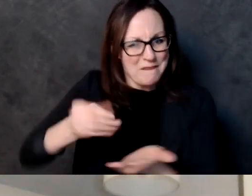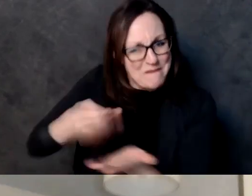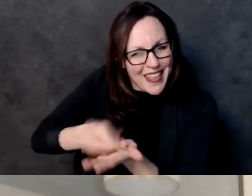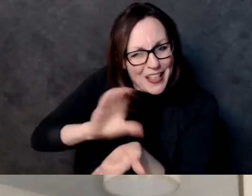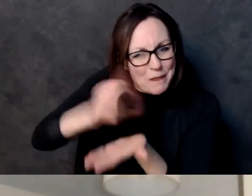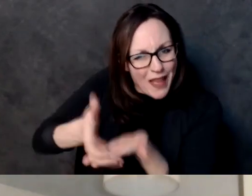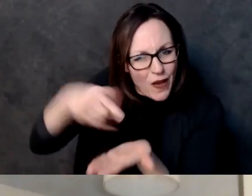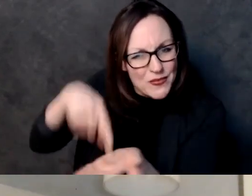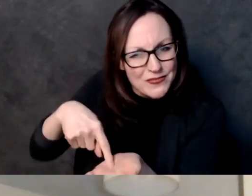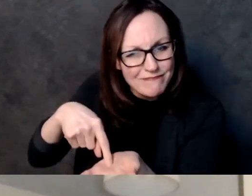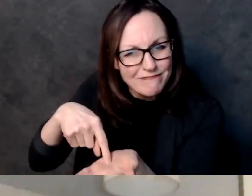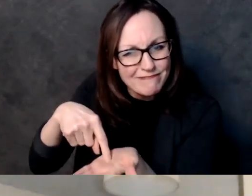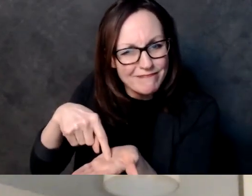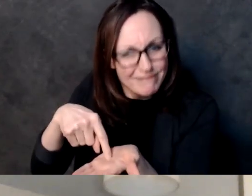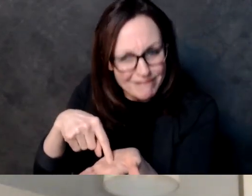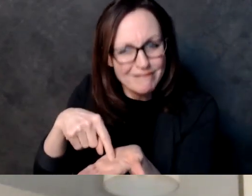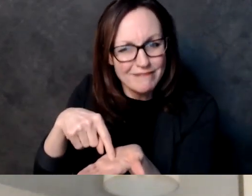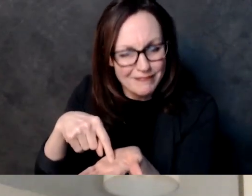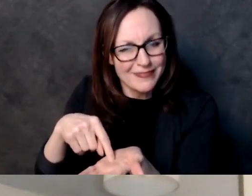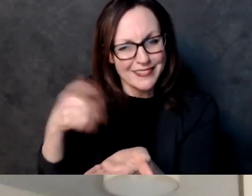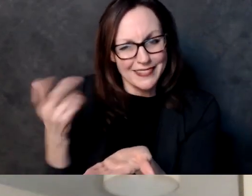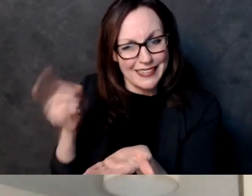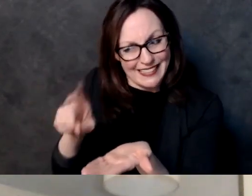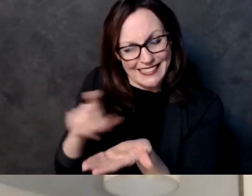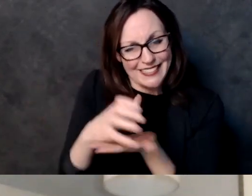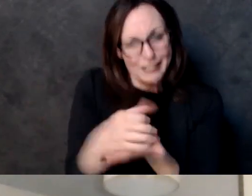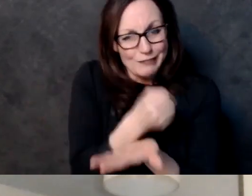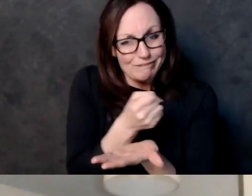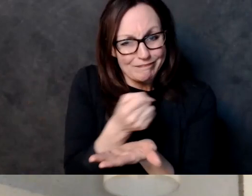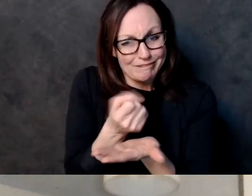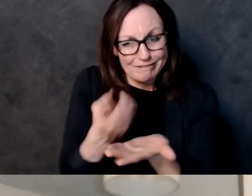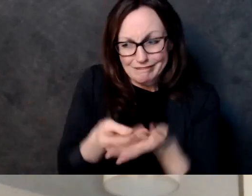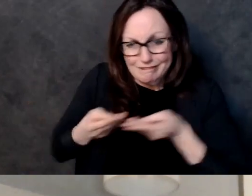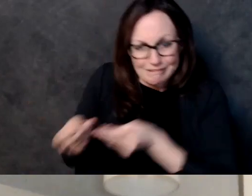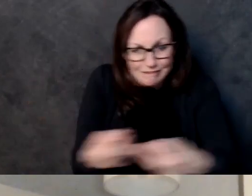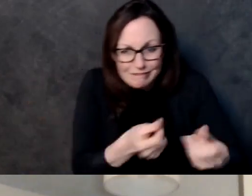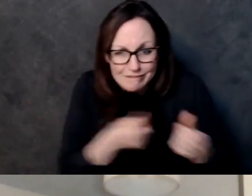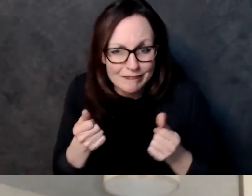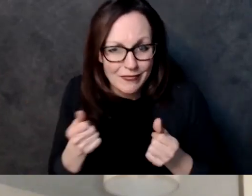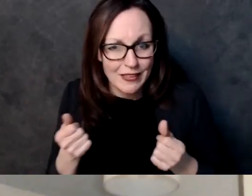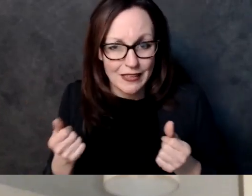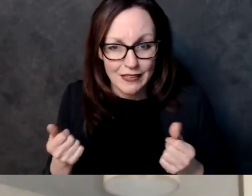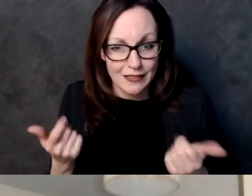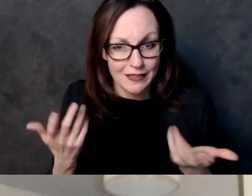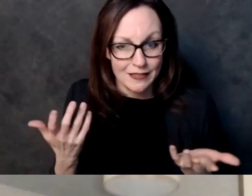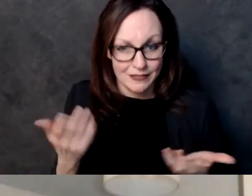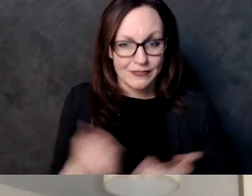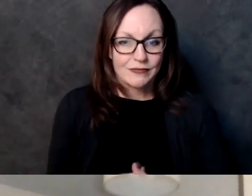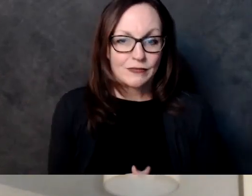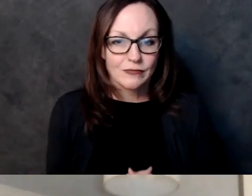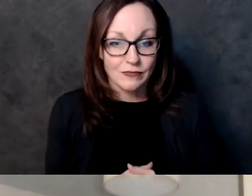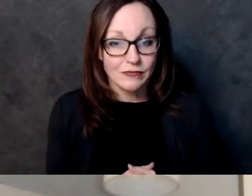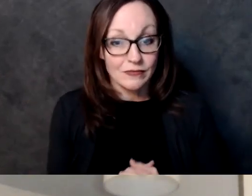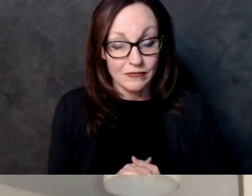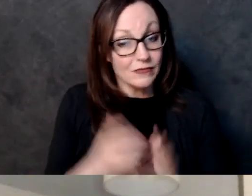on waiters to get in your basement because it's pouring rain it makes sense to spend out of the rainy day fund that has not happened yet um so that's that